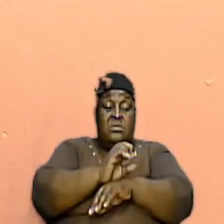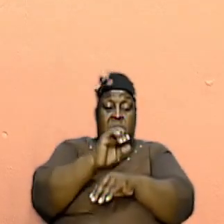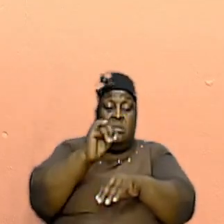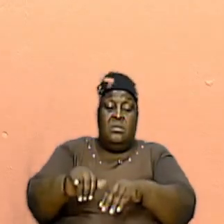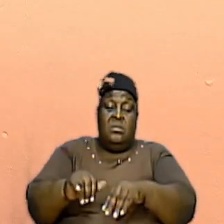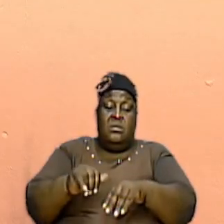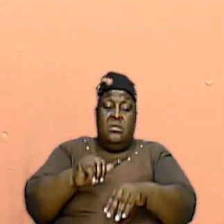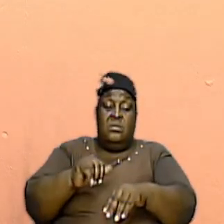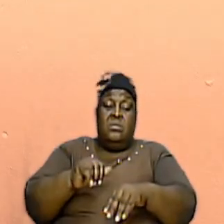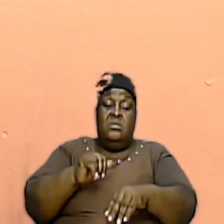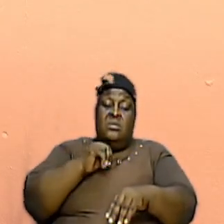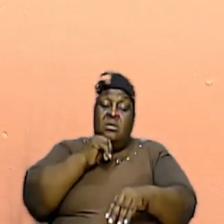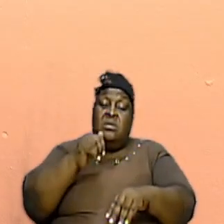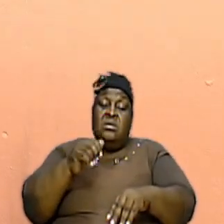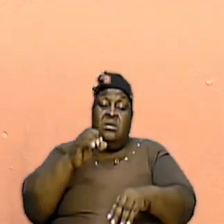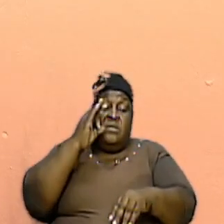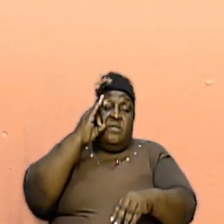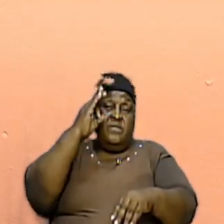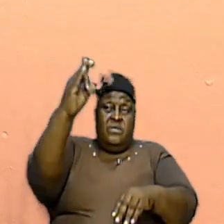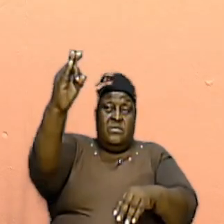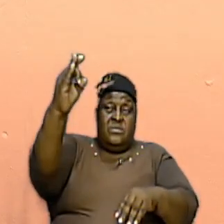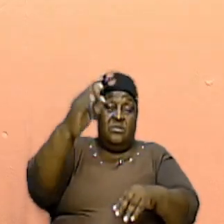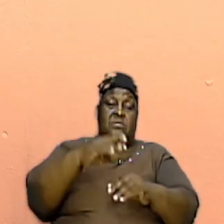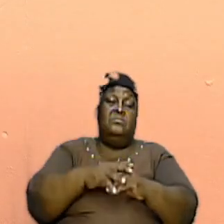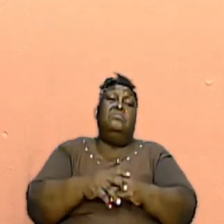in the new testament it is true